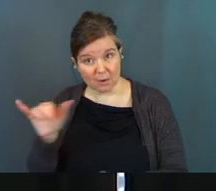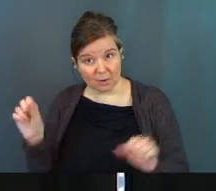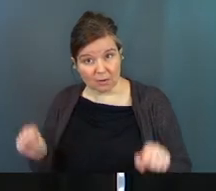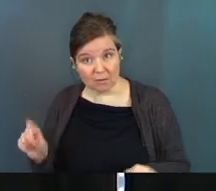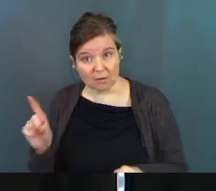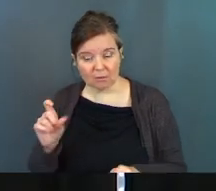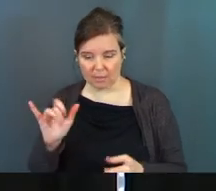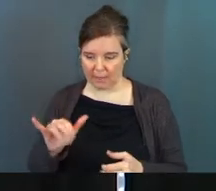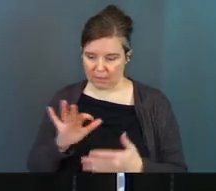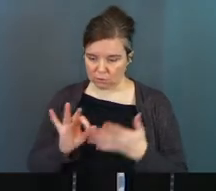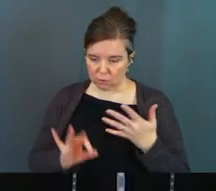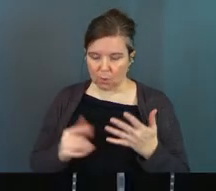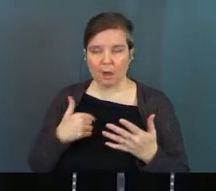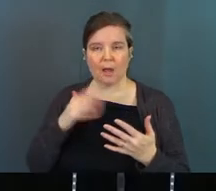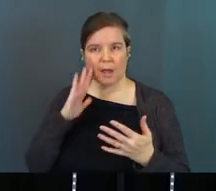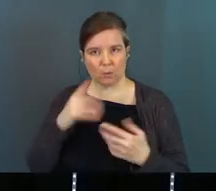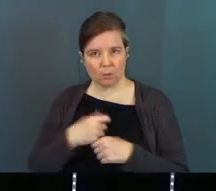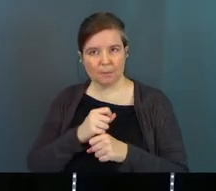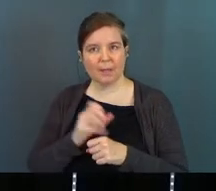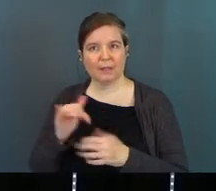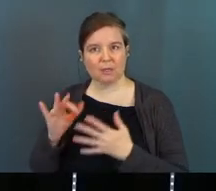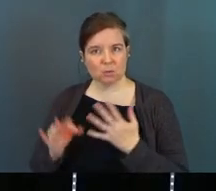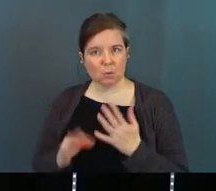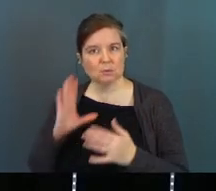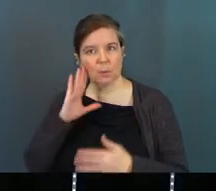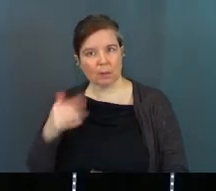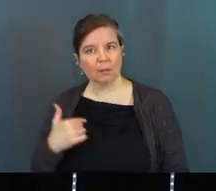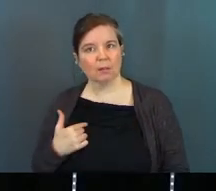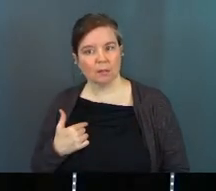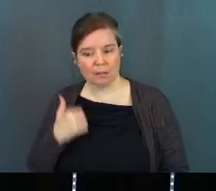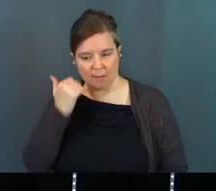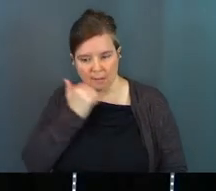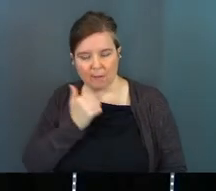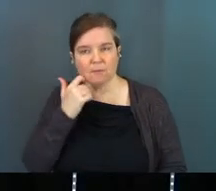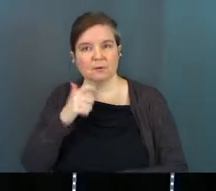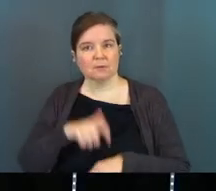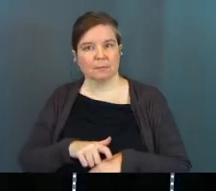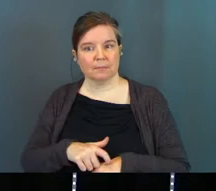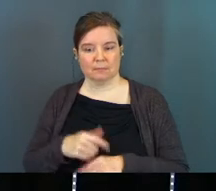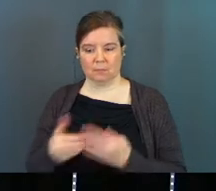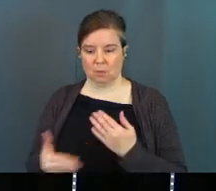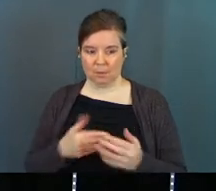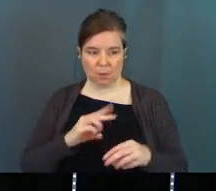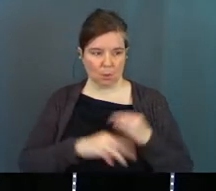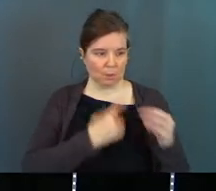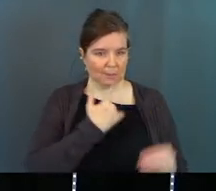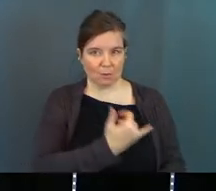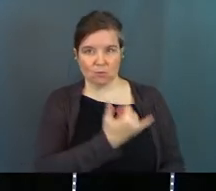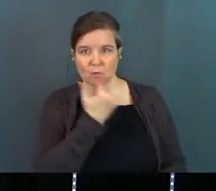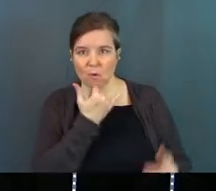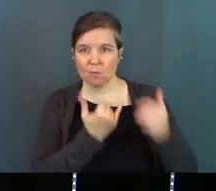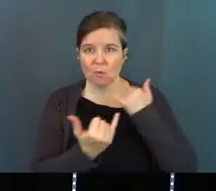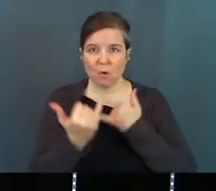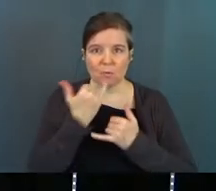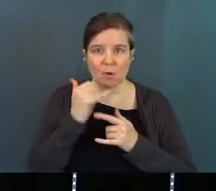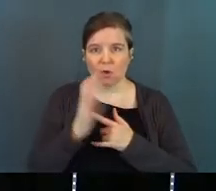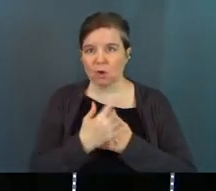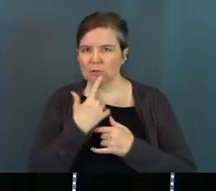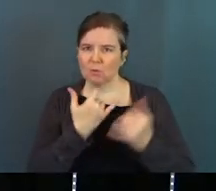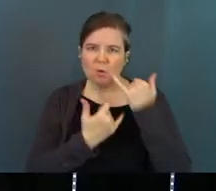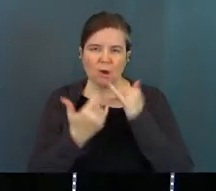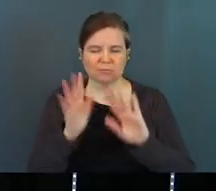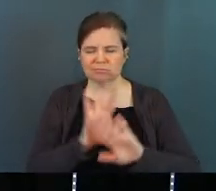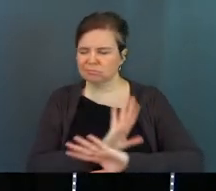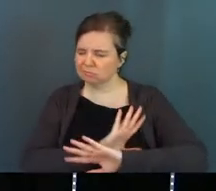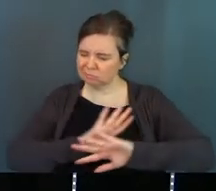we say that's a choice and I will make that choice every single time? No matter if the world tells me I'm wrong for it, no matter if other people